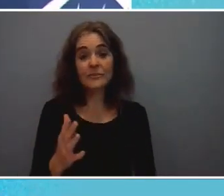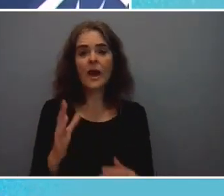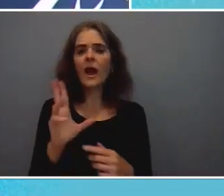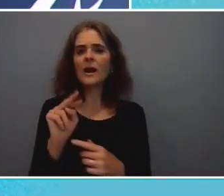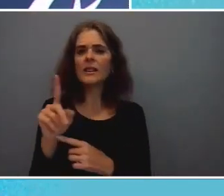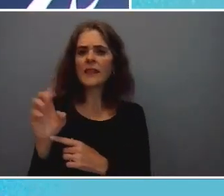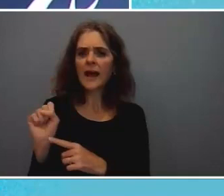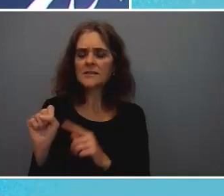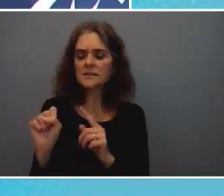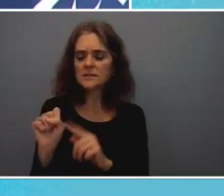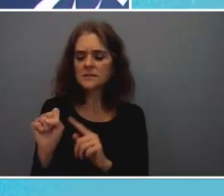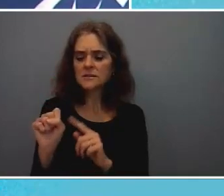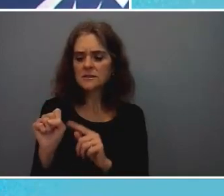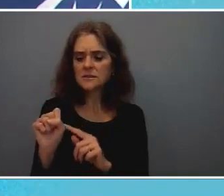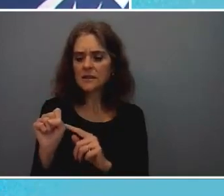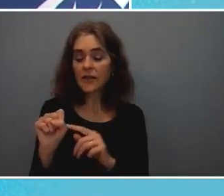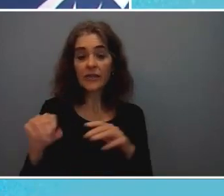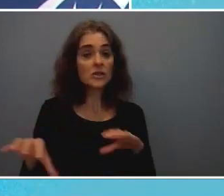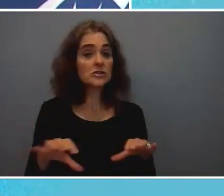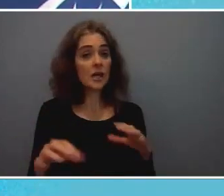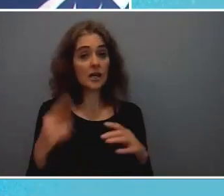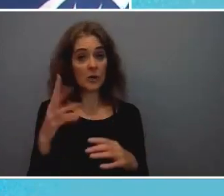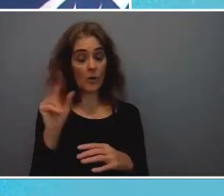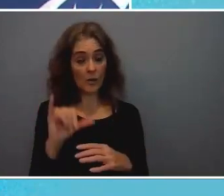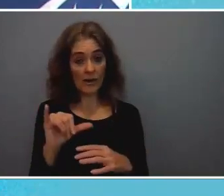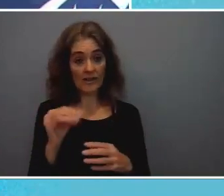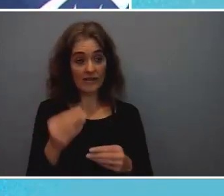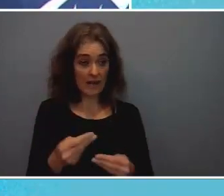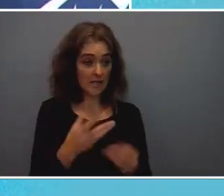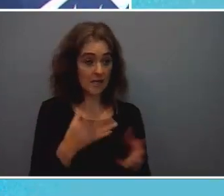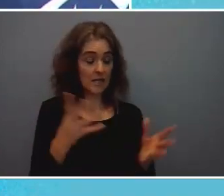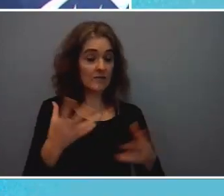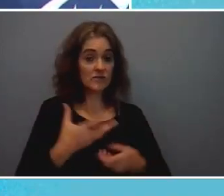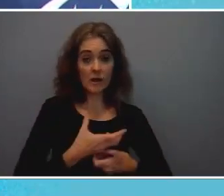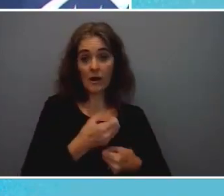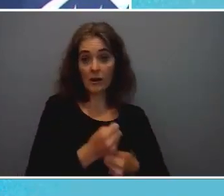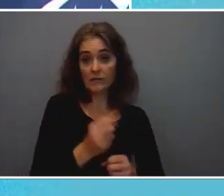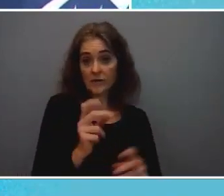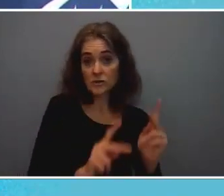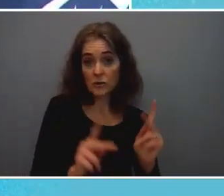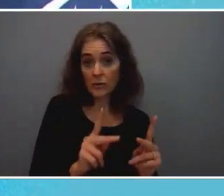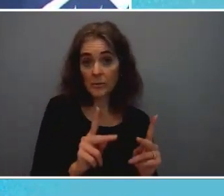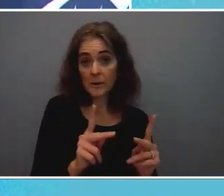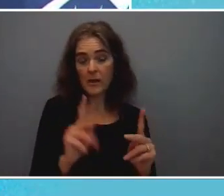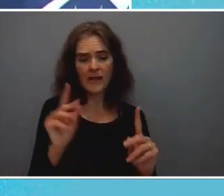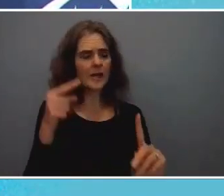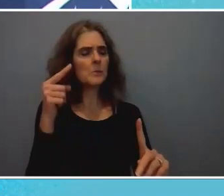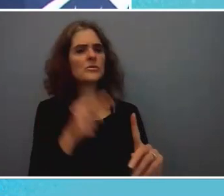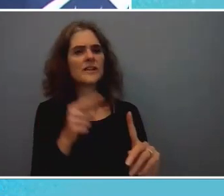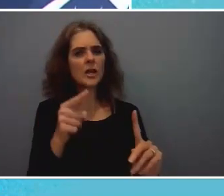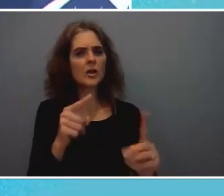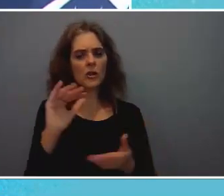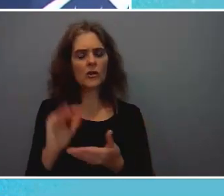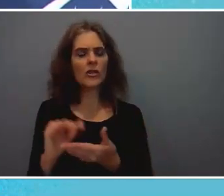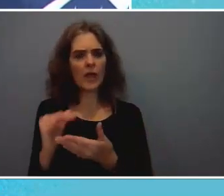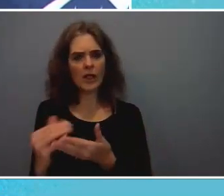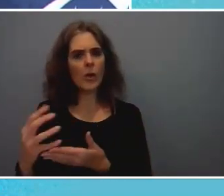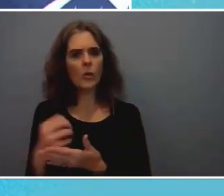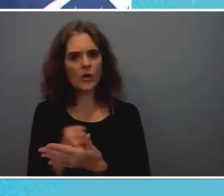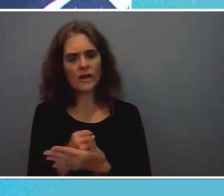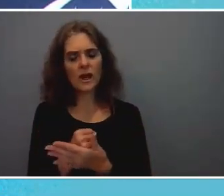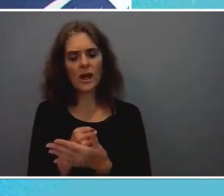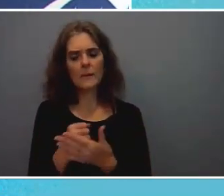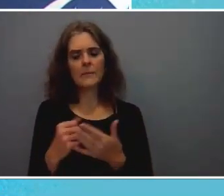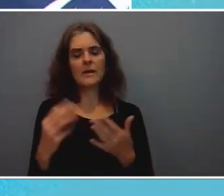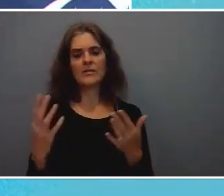know they are done in a way that gives confidence to the people that and particularly the the the lower income ones that they will not stand